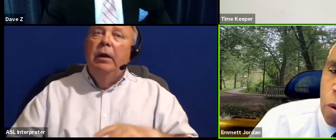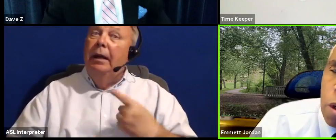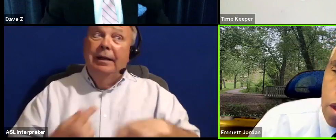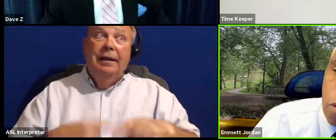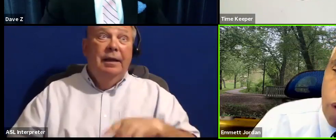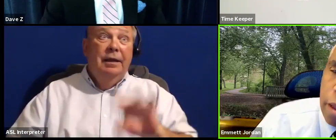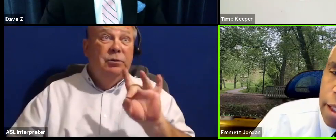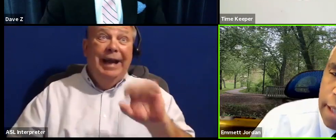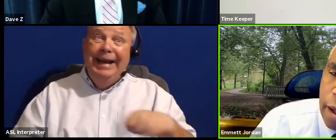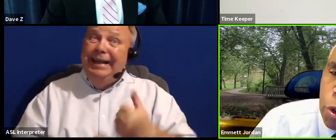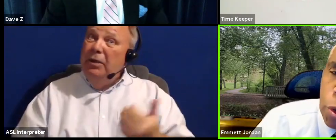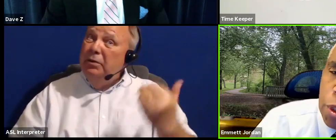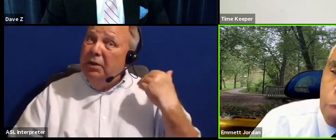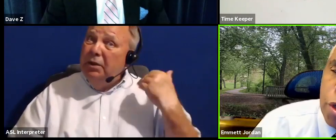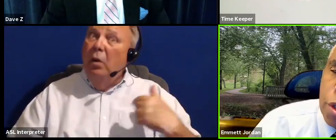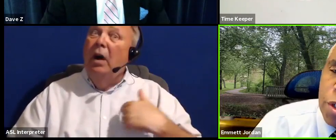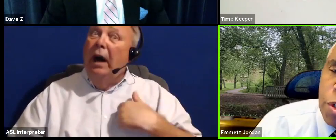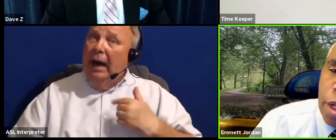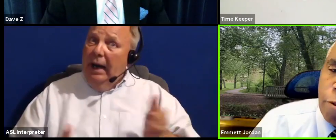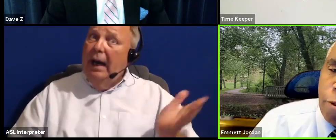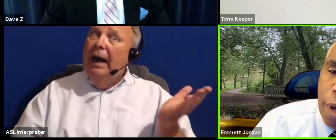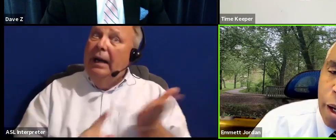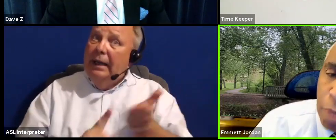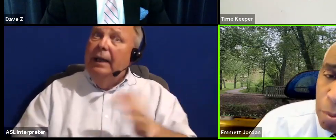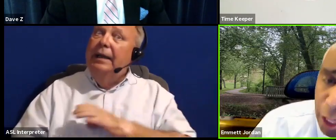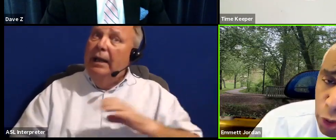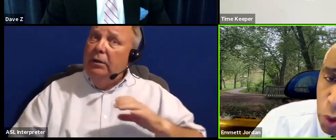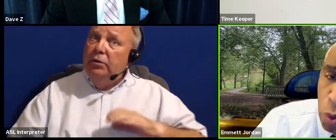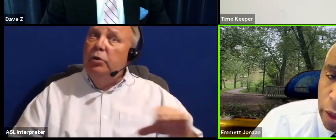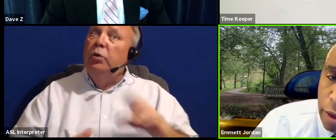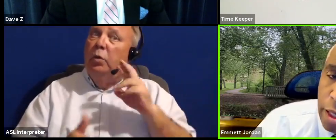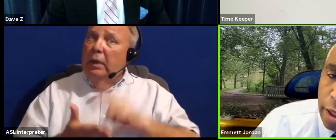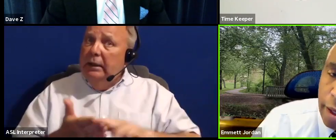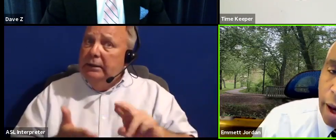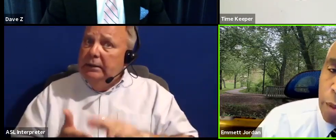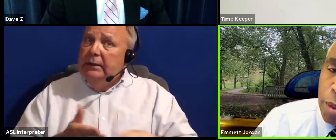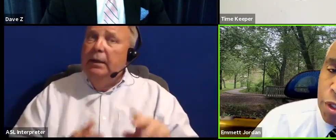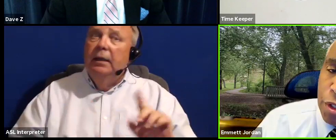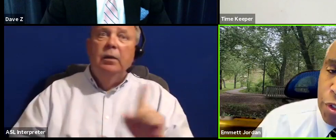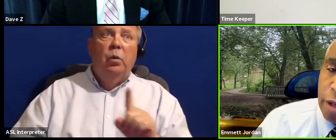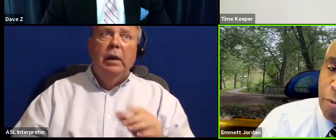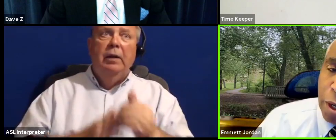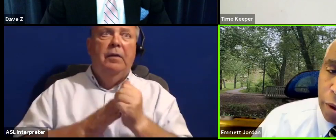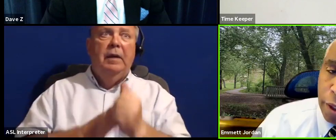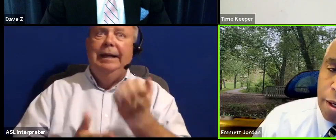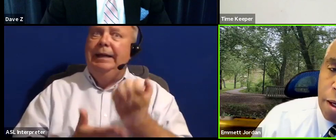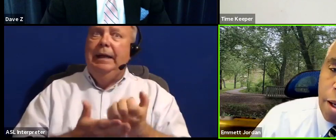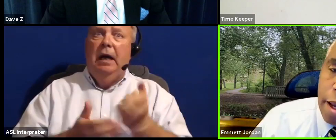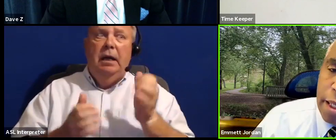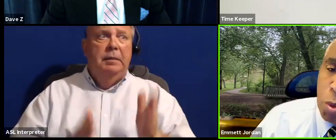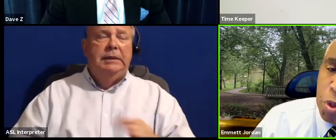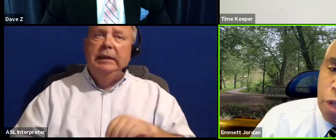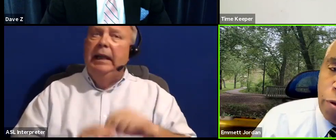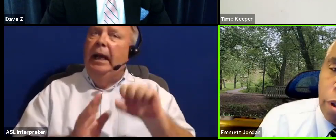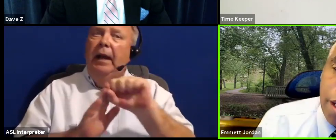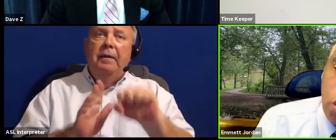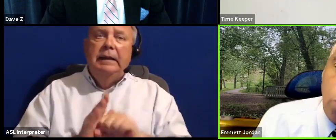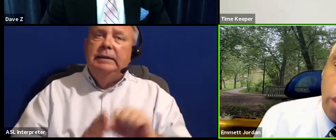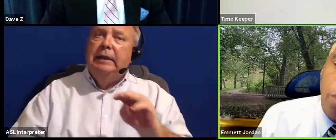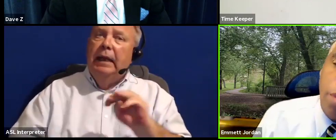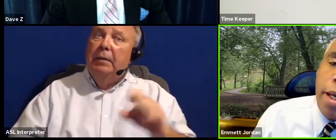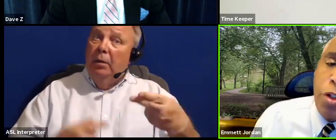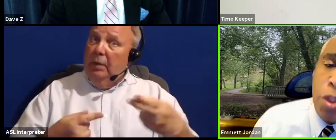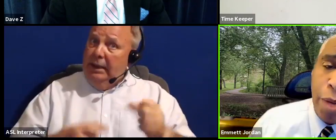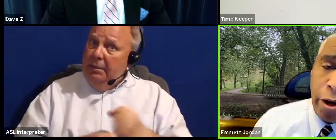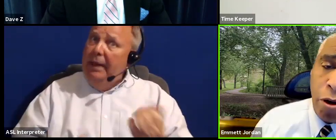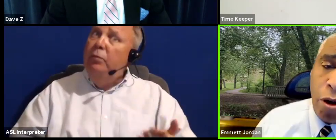years ago, you know, I led council to commission a study from Anuban Basu, one of the leading economists in the state of Maryland. And he specifically made